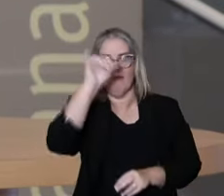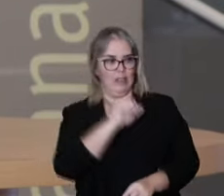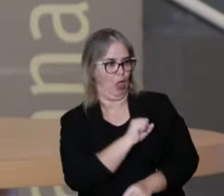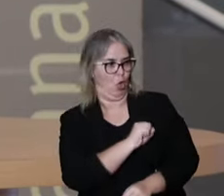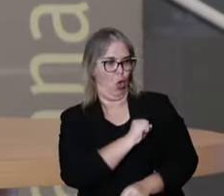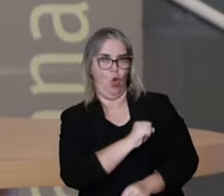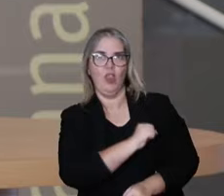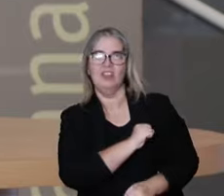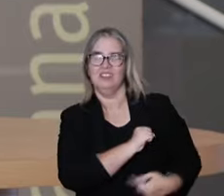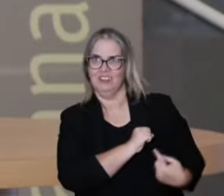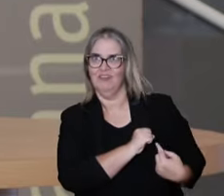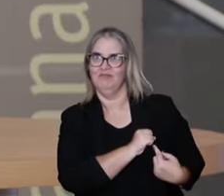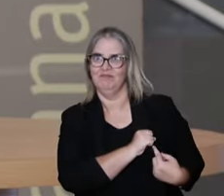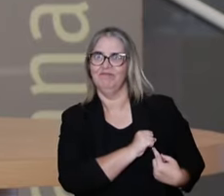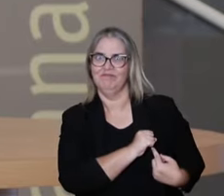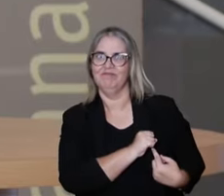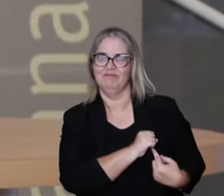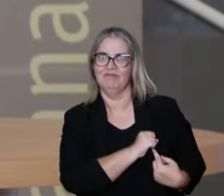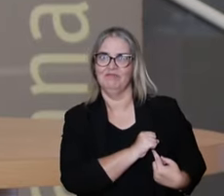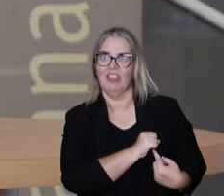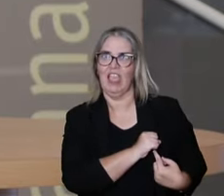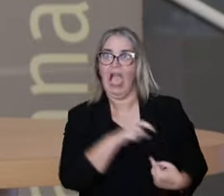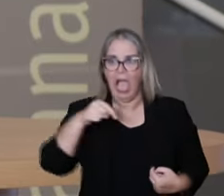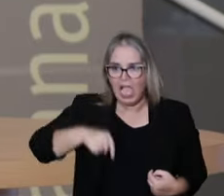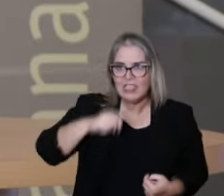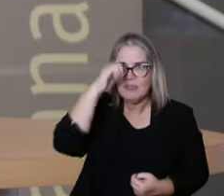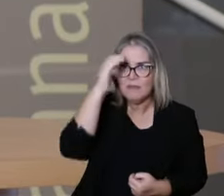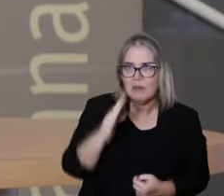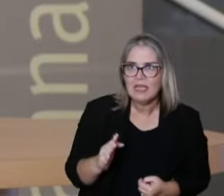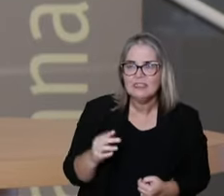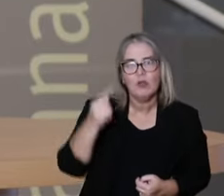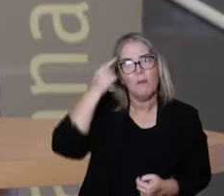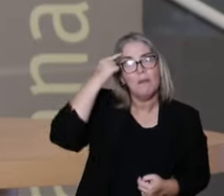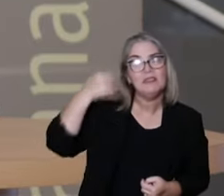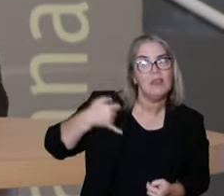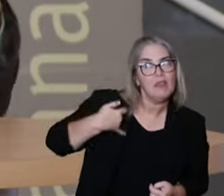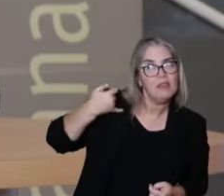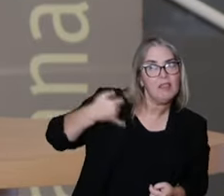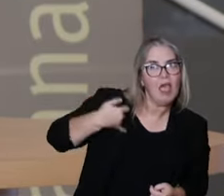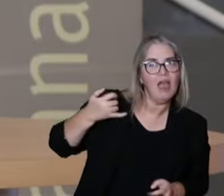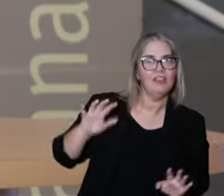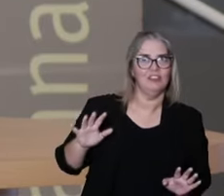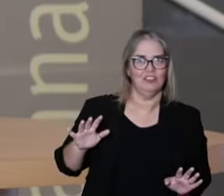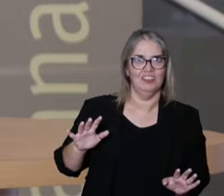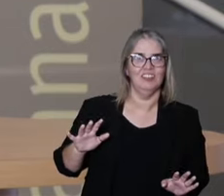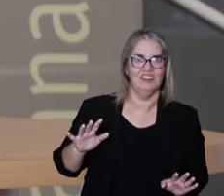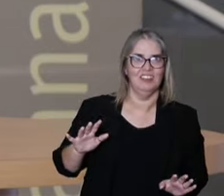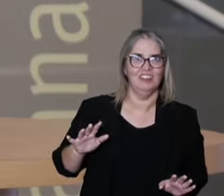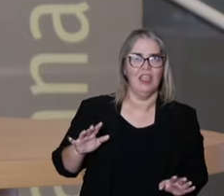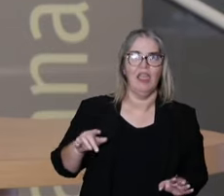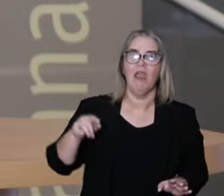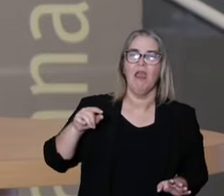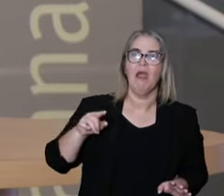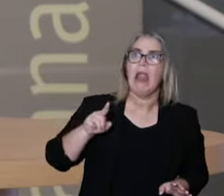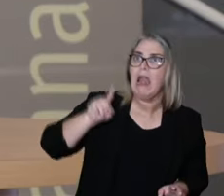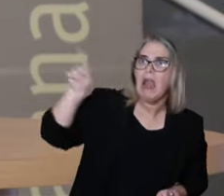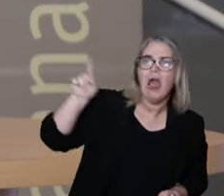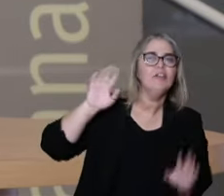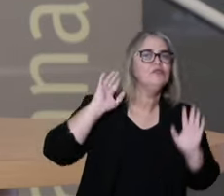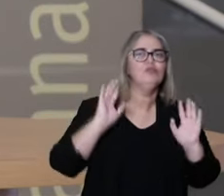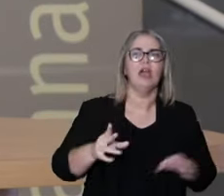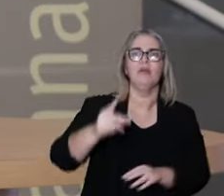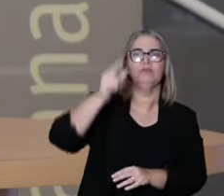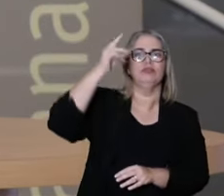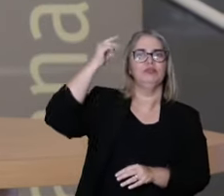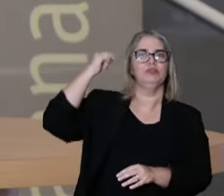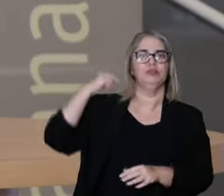their heartbeat. We have this concern with a different age. We start saying, okay, work